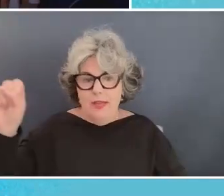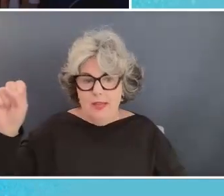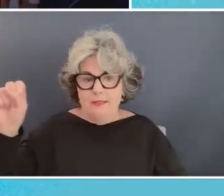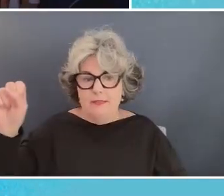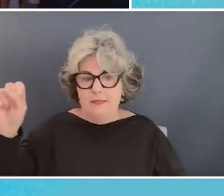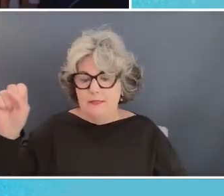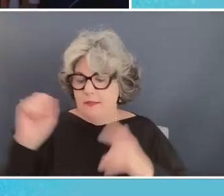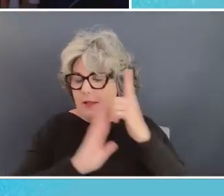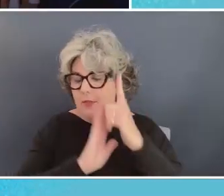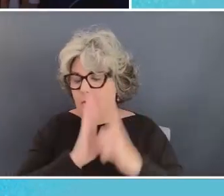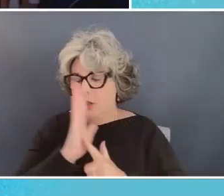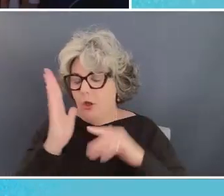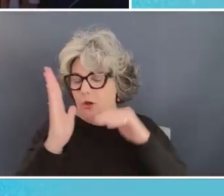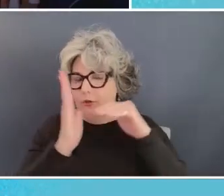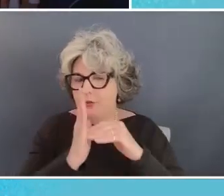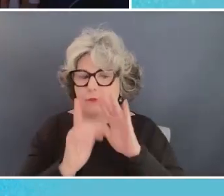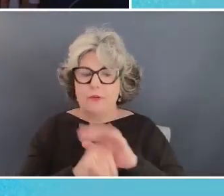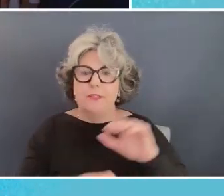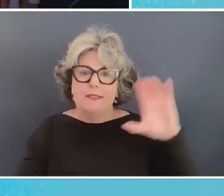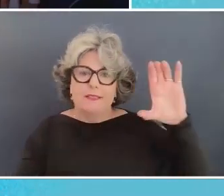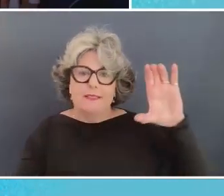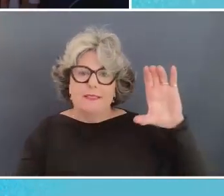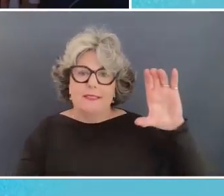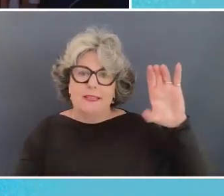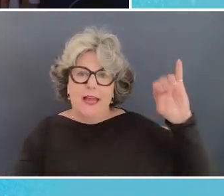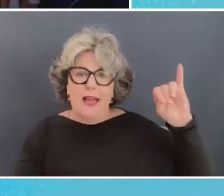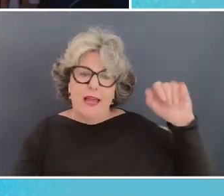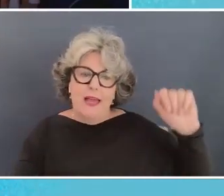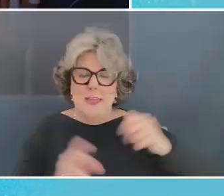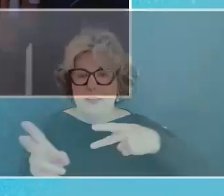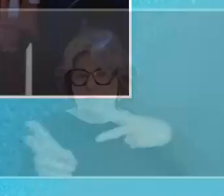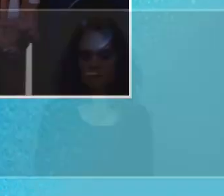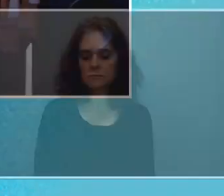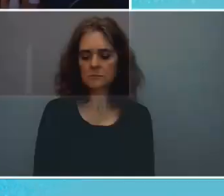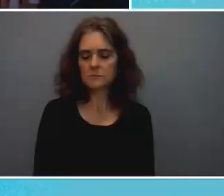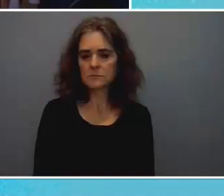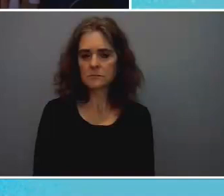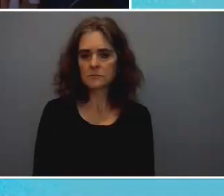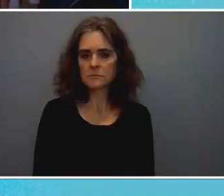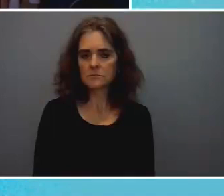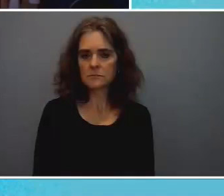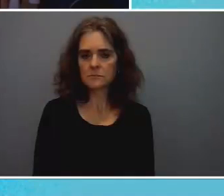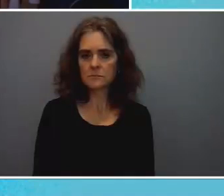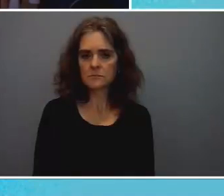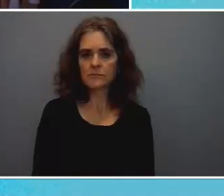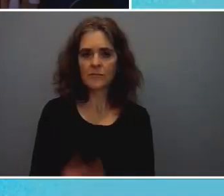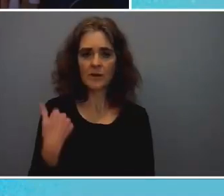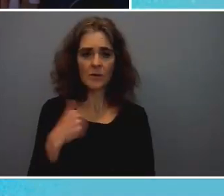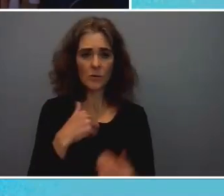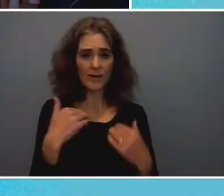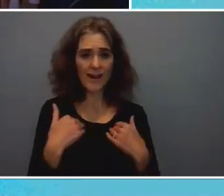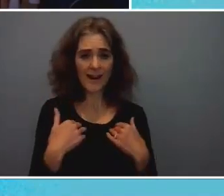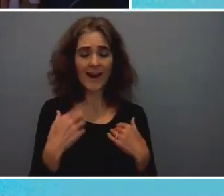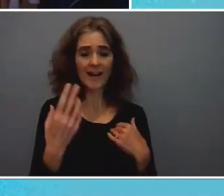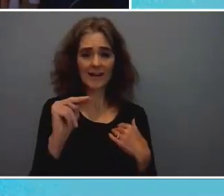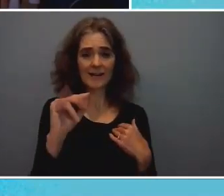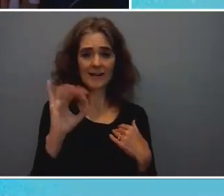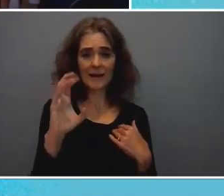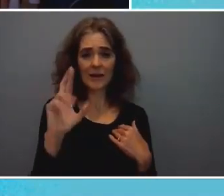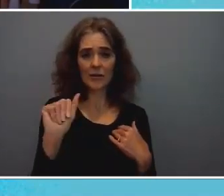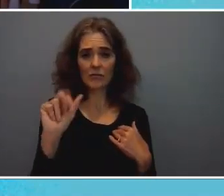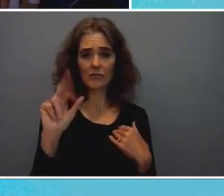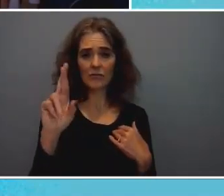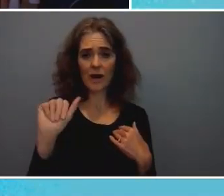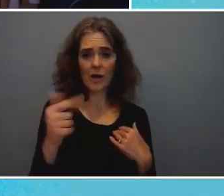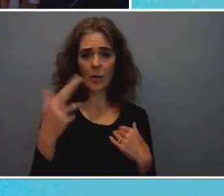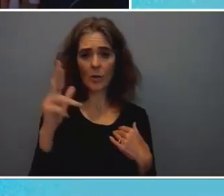its lawsuit uh in for the cia mining of its harbors and we had a nicaraguan lawyer a good one but he